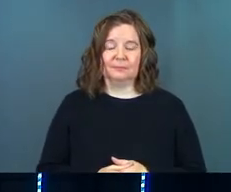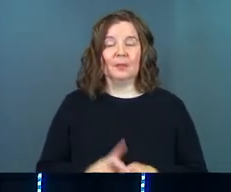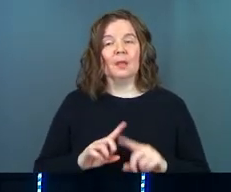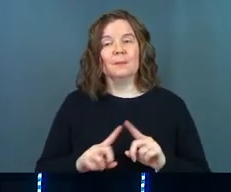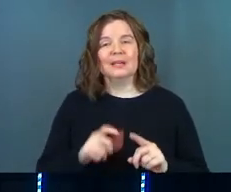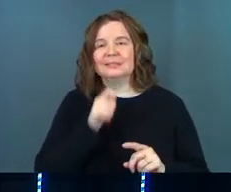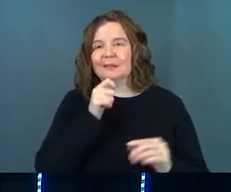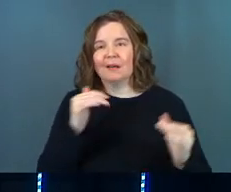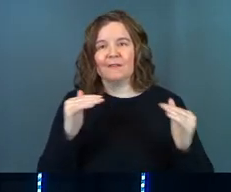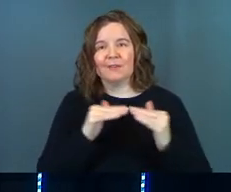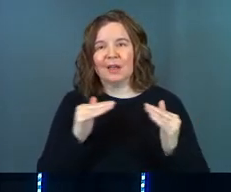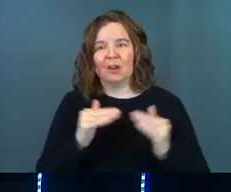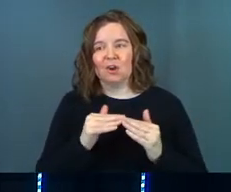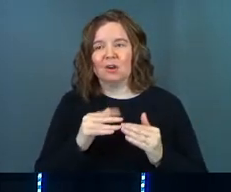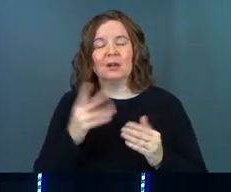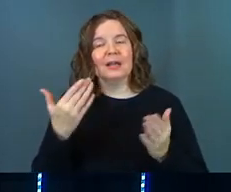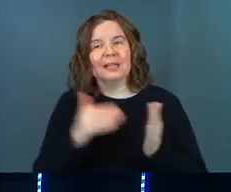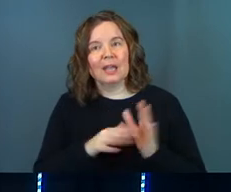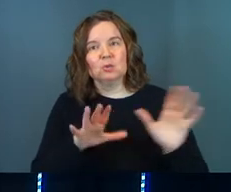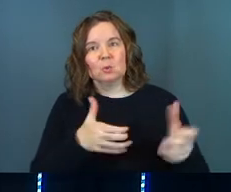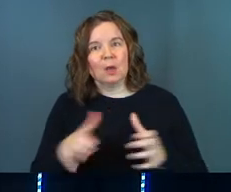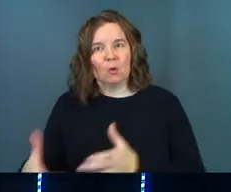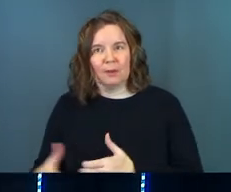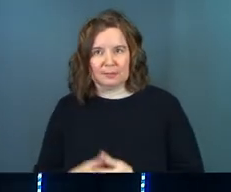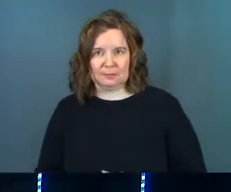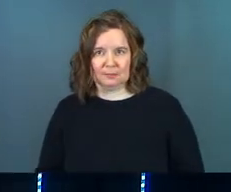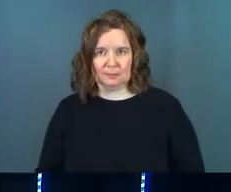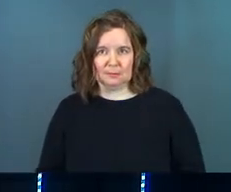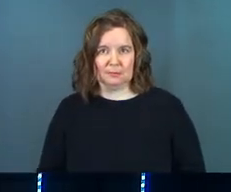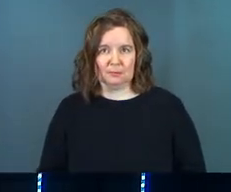But it's unfair to, again, to categorize.